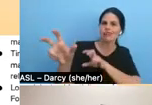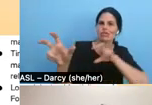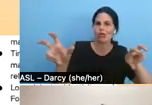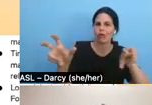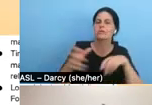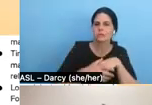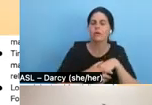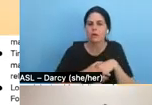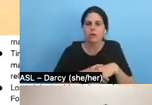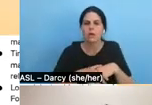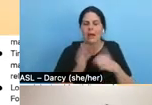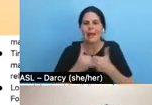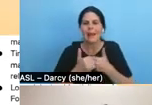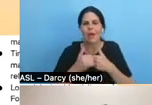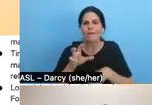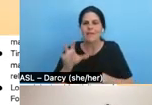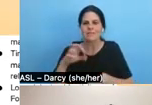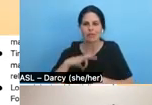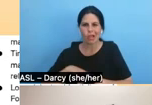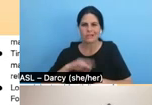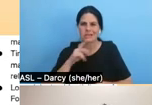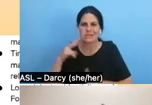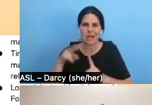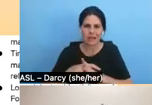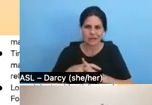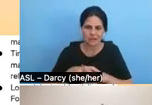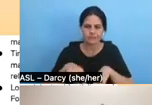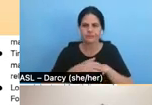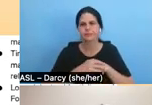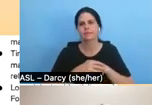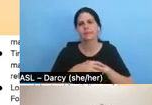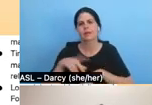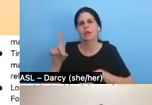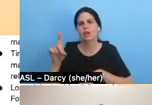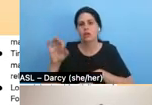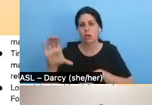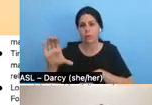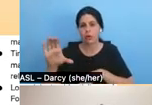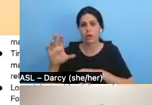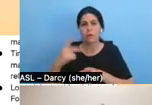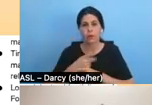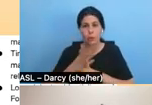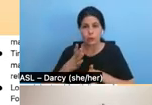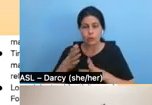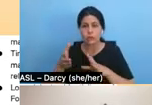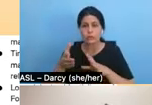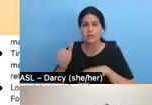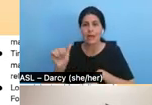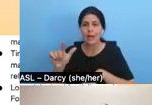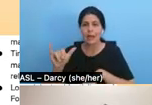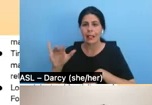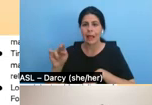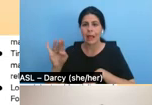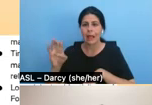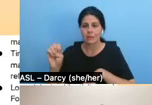are also assigned. Um, the documentary producers Alliance, who we referenced yesterday with their crediting guidelines